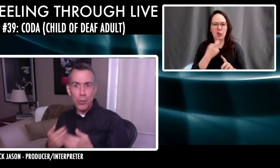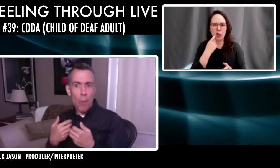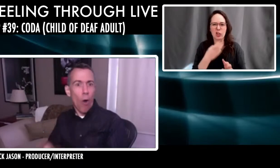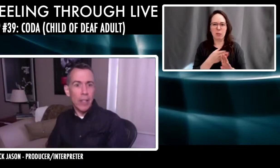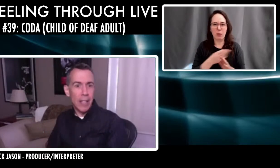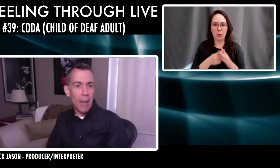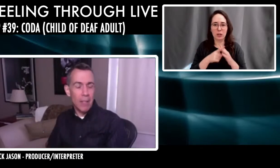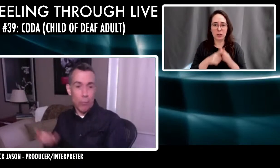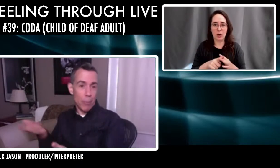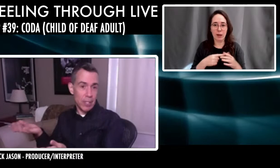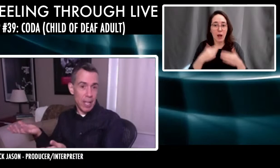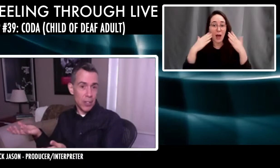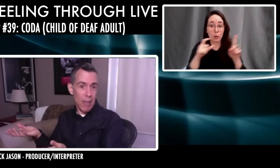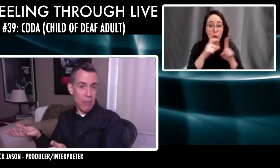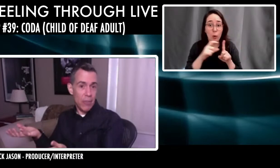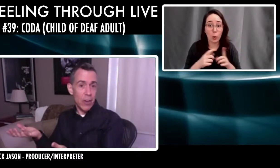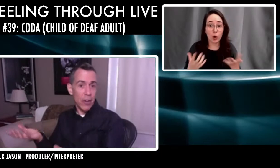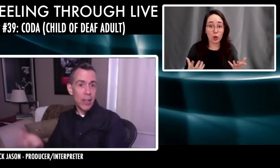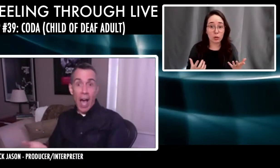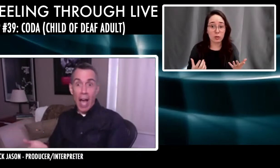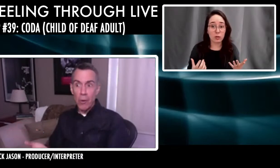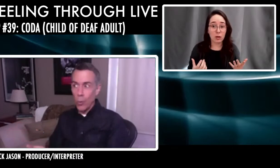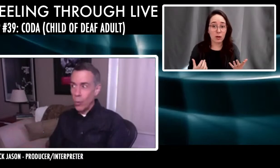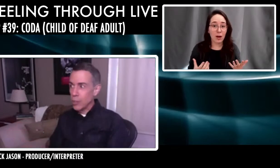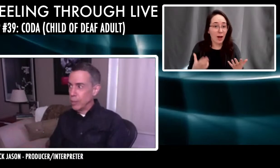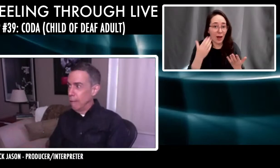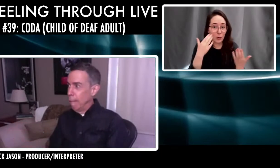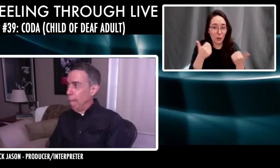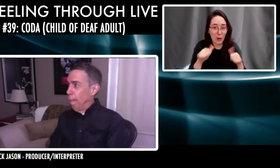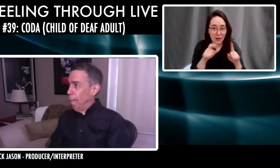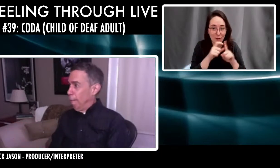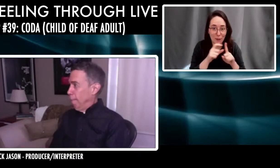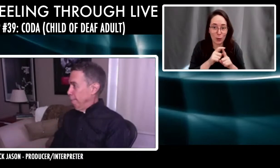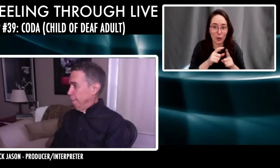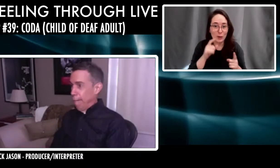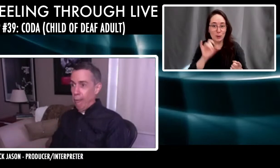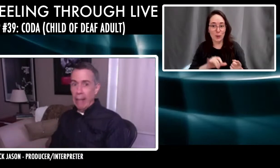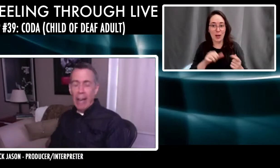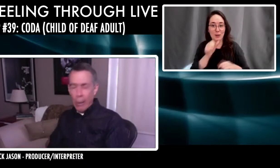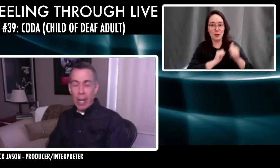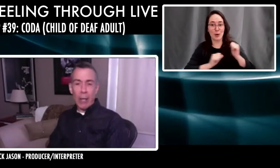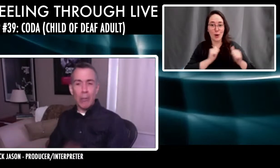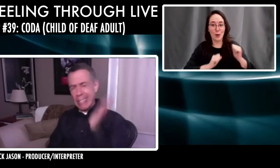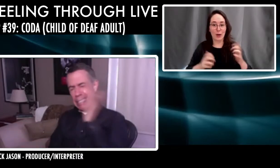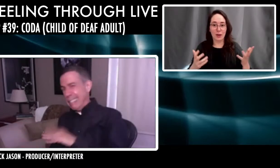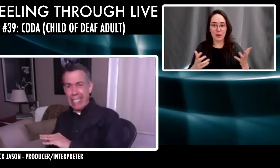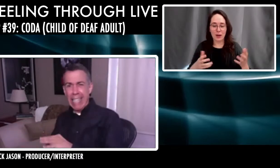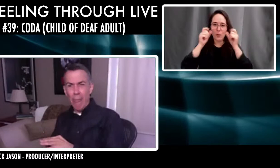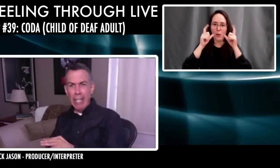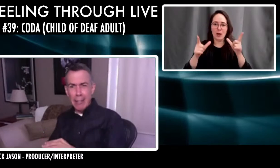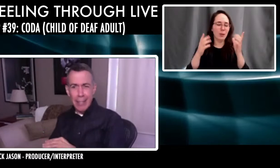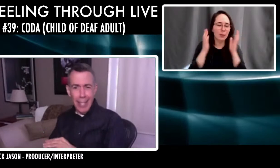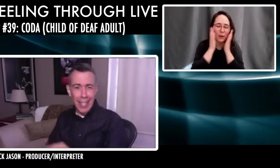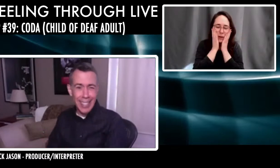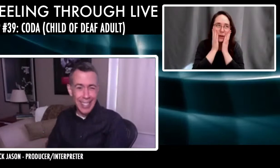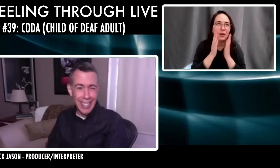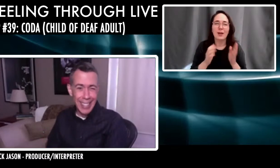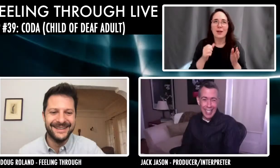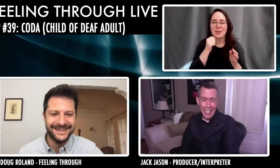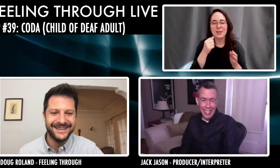I have this dream all the time. It's a representation of that fear. I don't know the words, which, you know, and then I wake up, I go, it's not real.